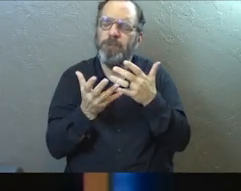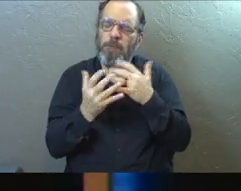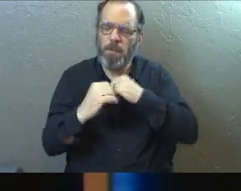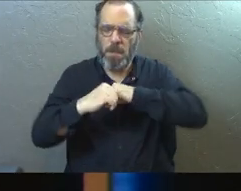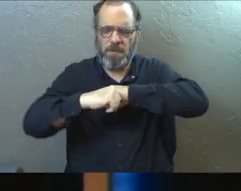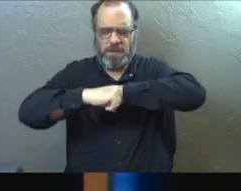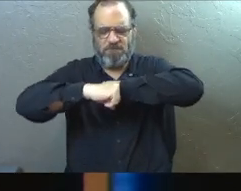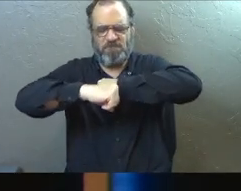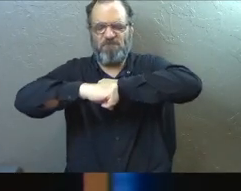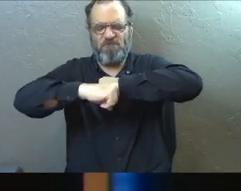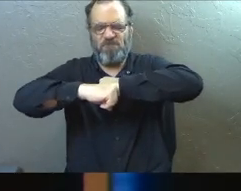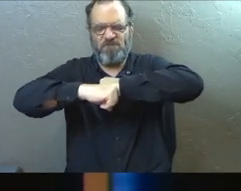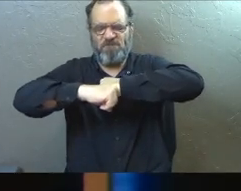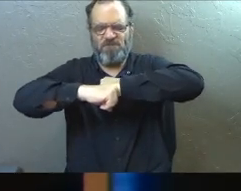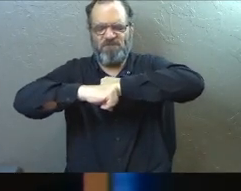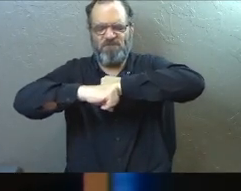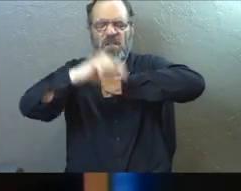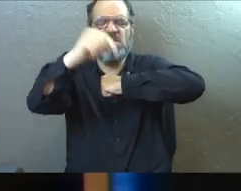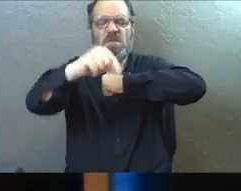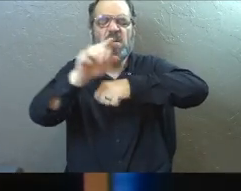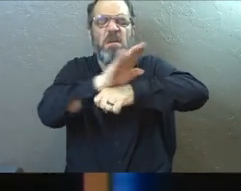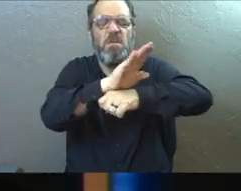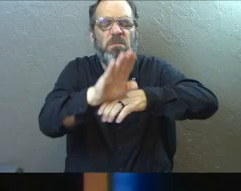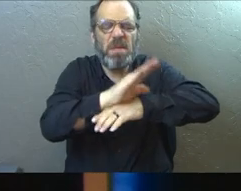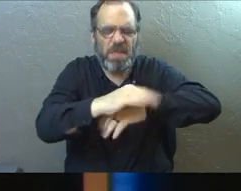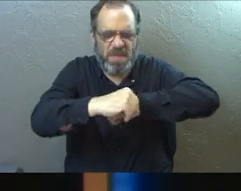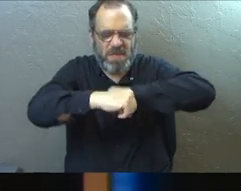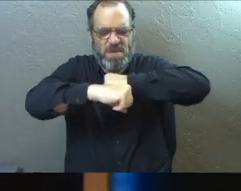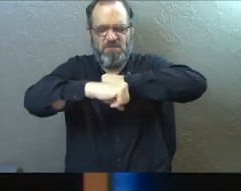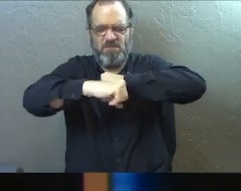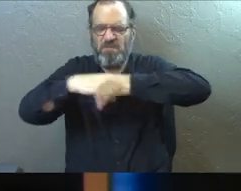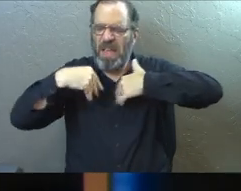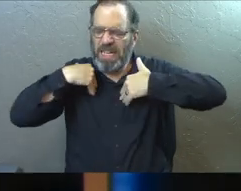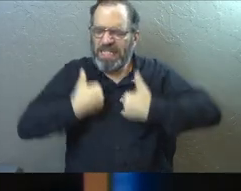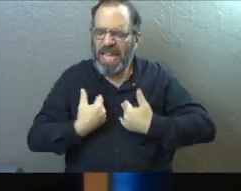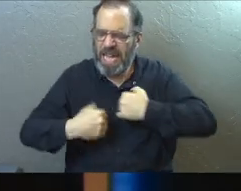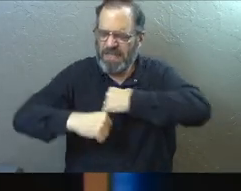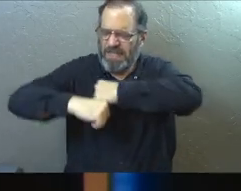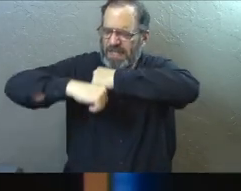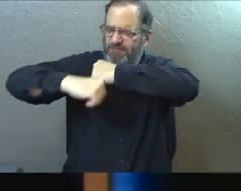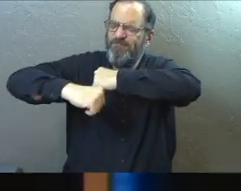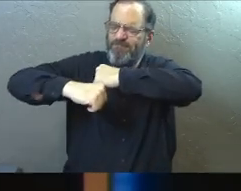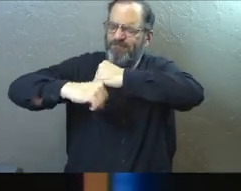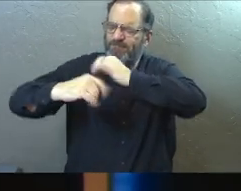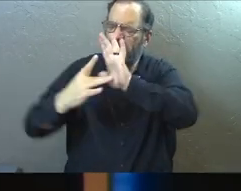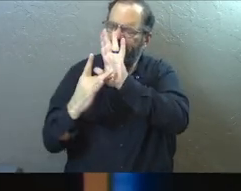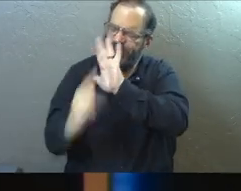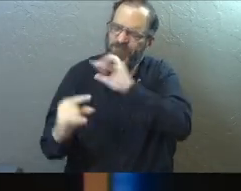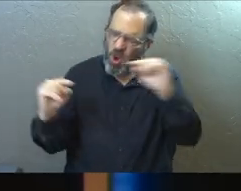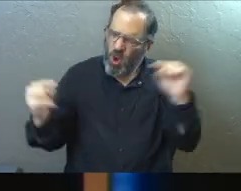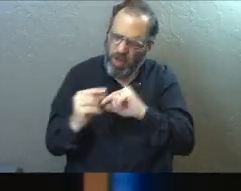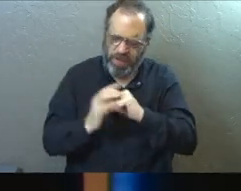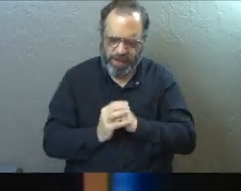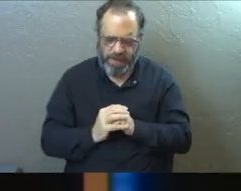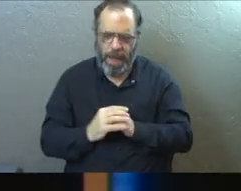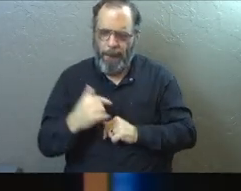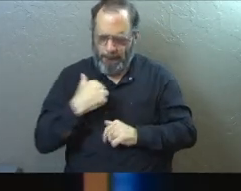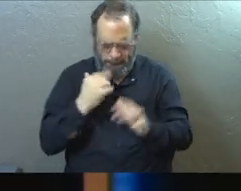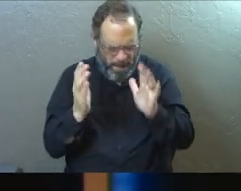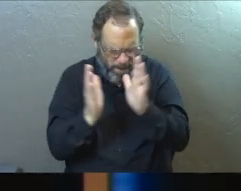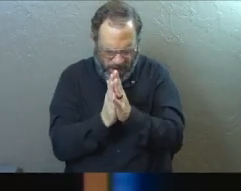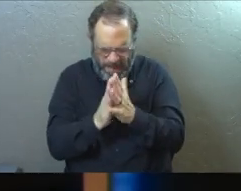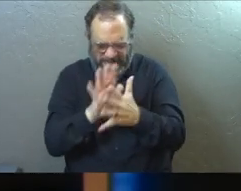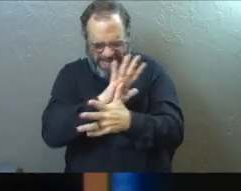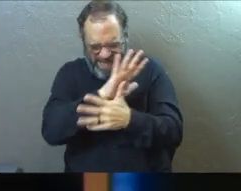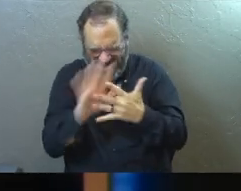guard against busyness and against tiredness and against hurt. God, I pray we